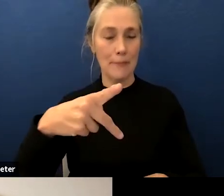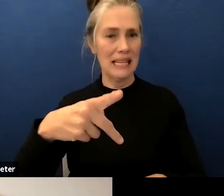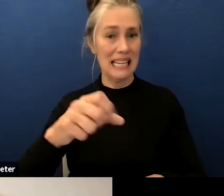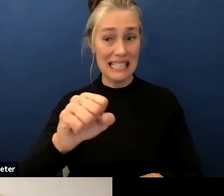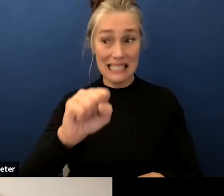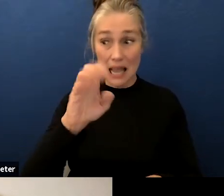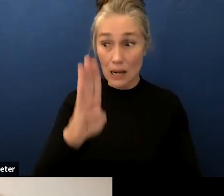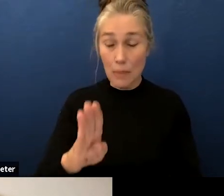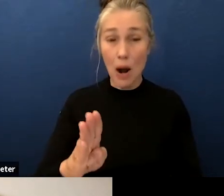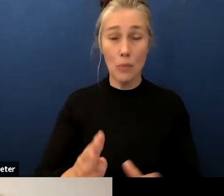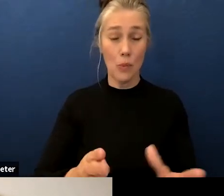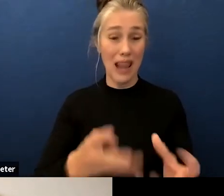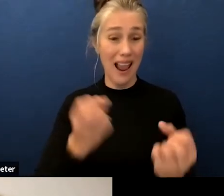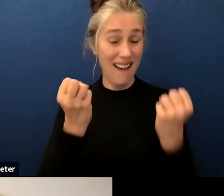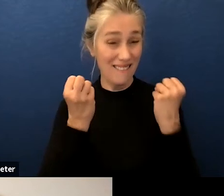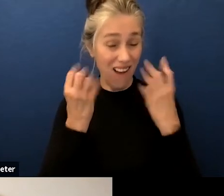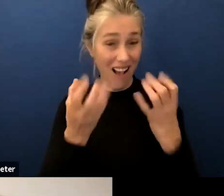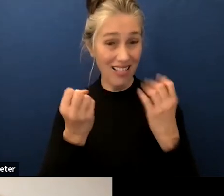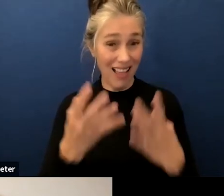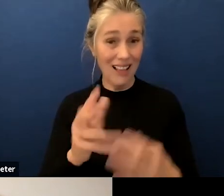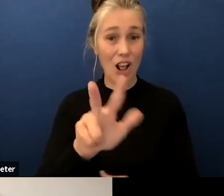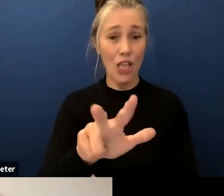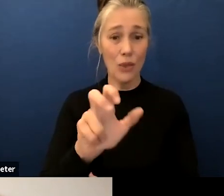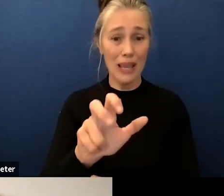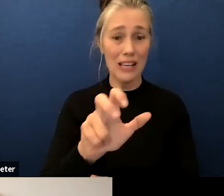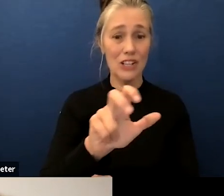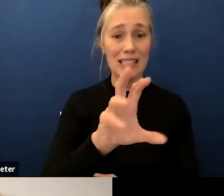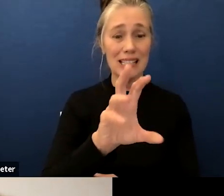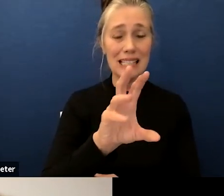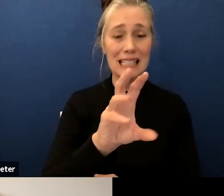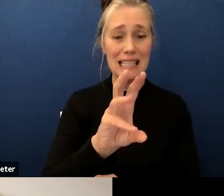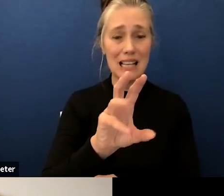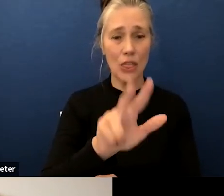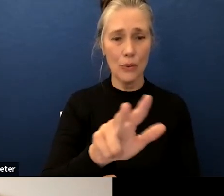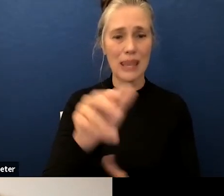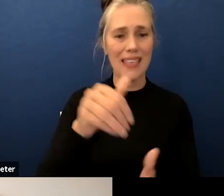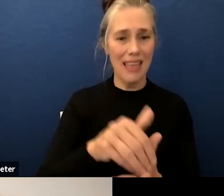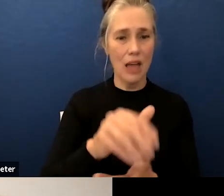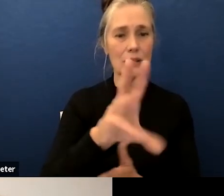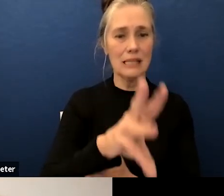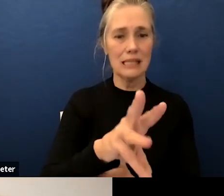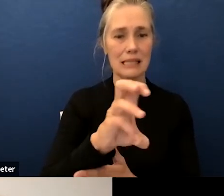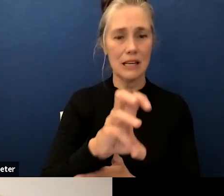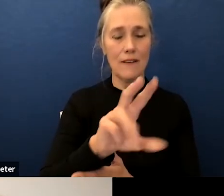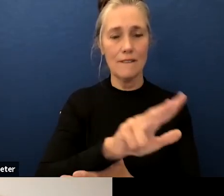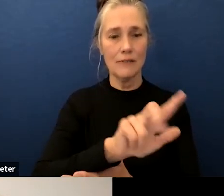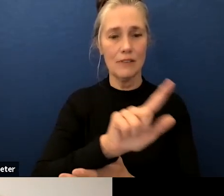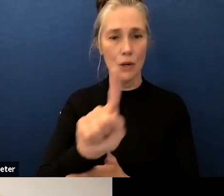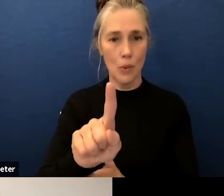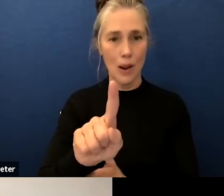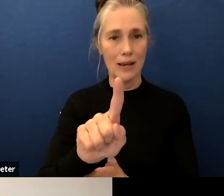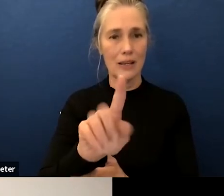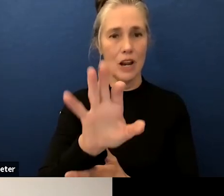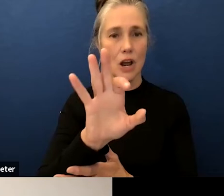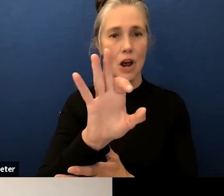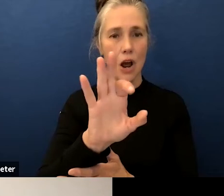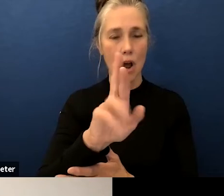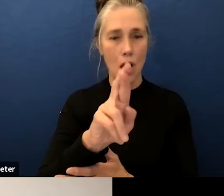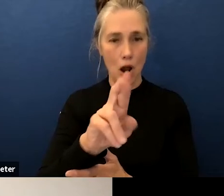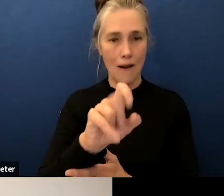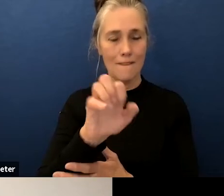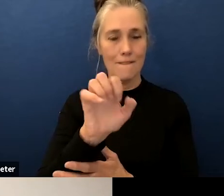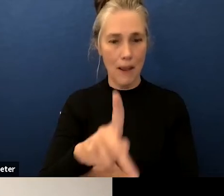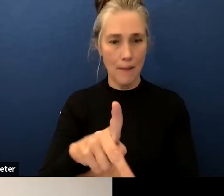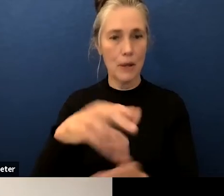3 651 rfep students who will conti who we will continue to monitor and support